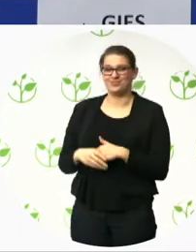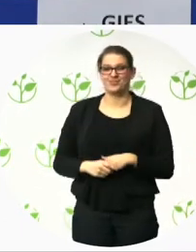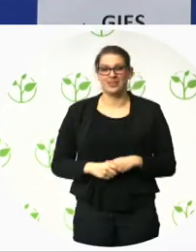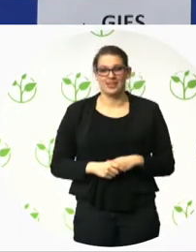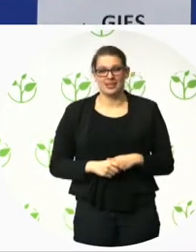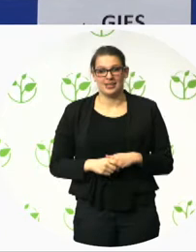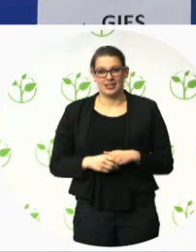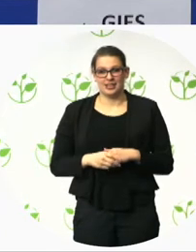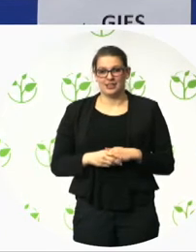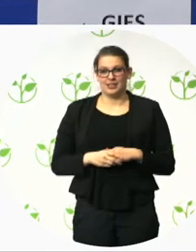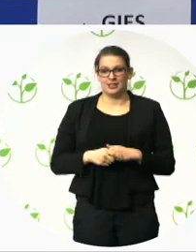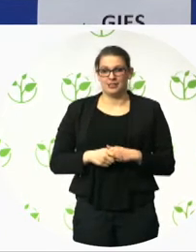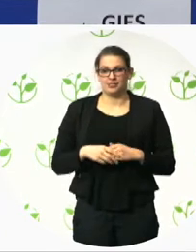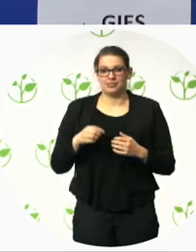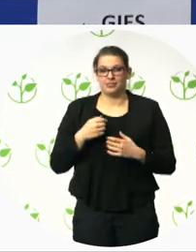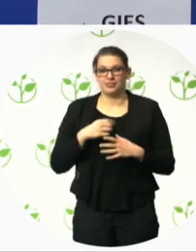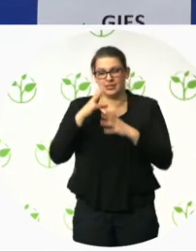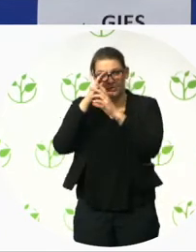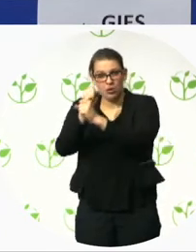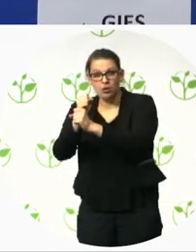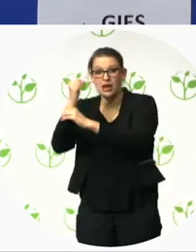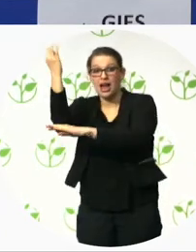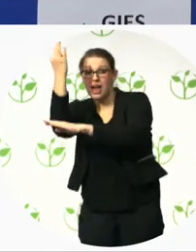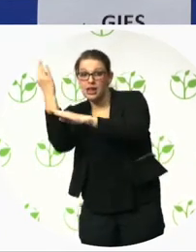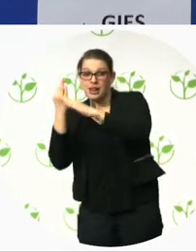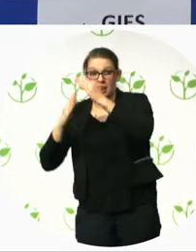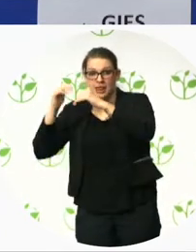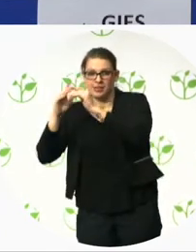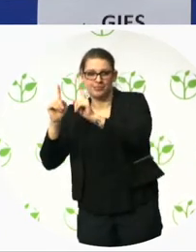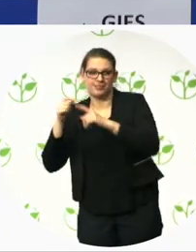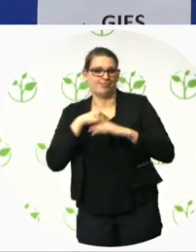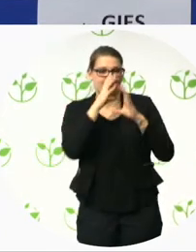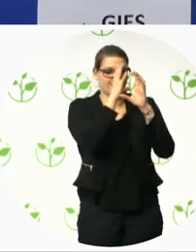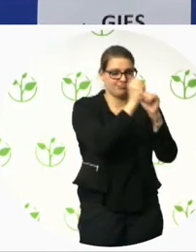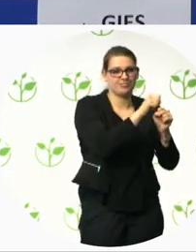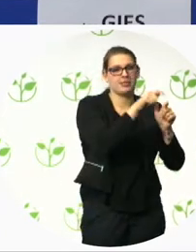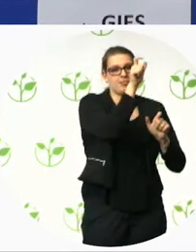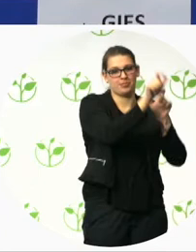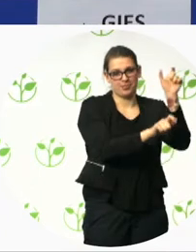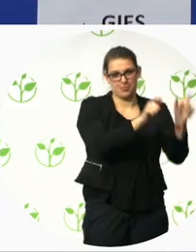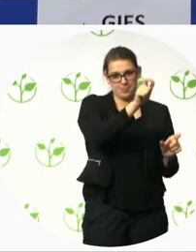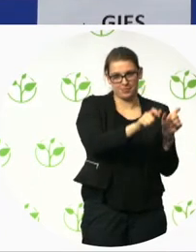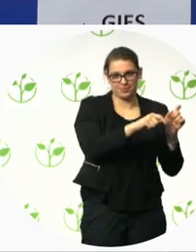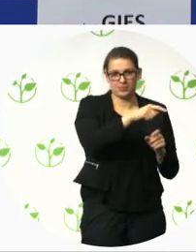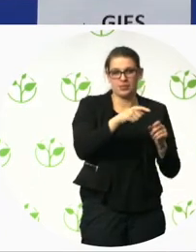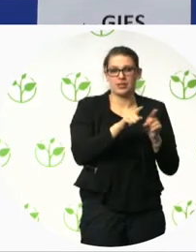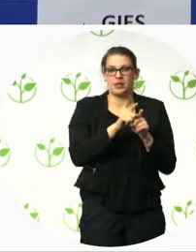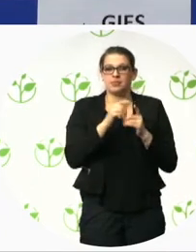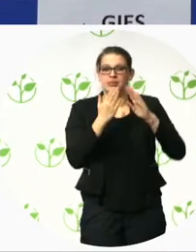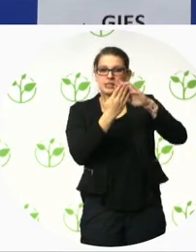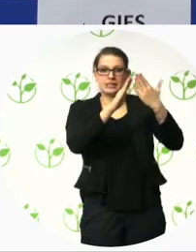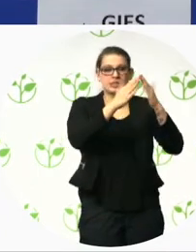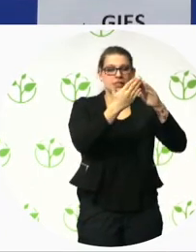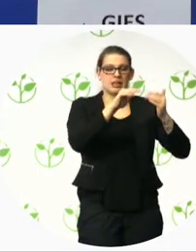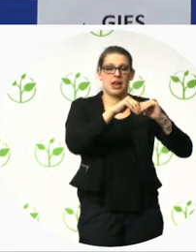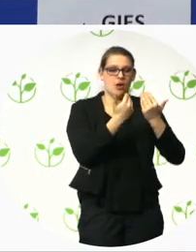to participate people in the process of an urban development project. And, um, this is called